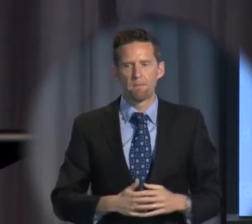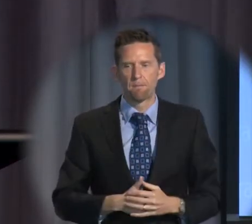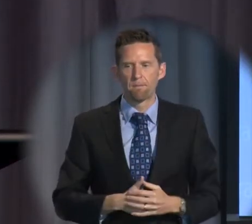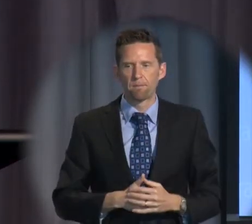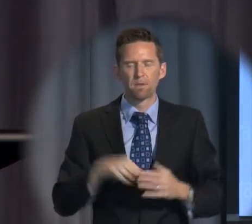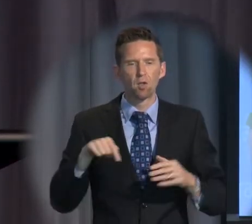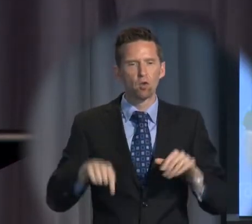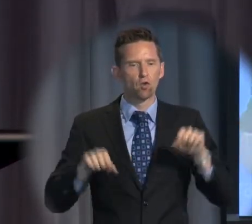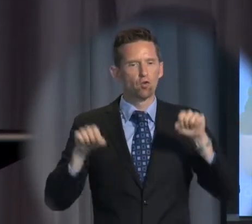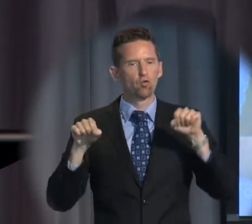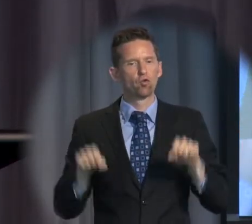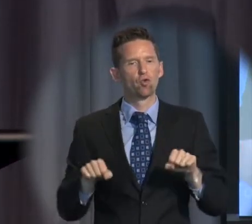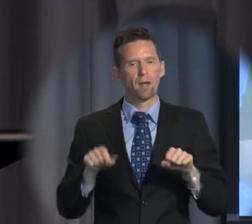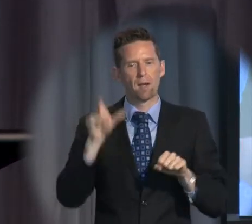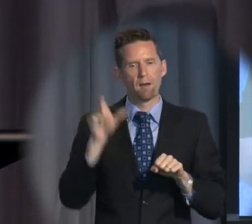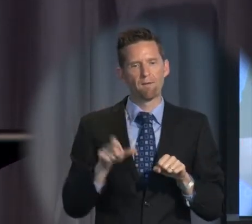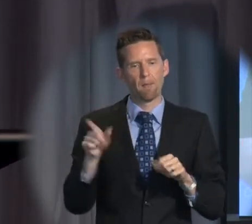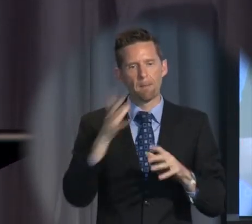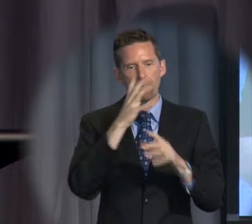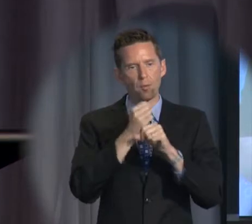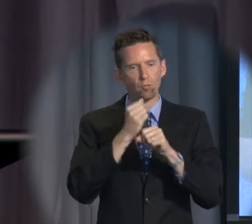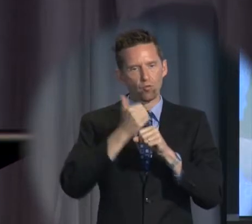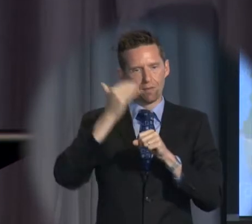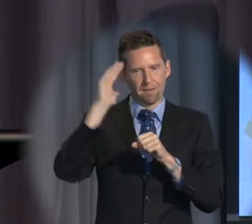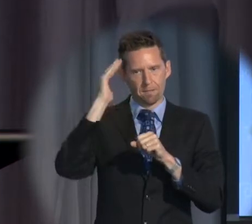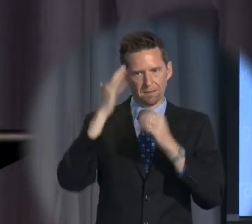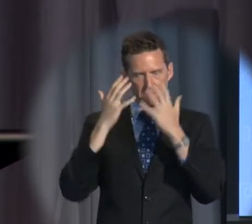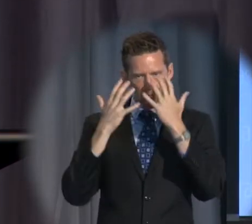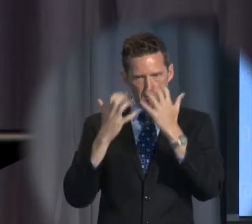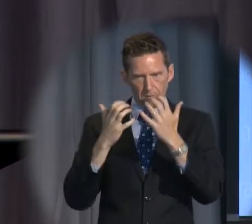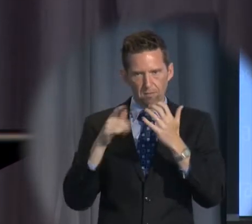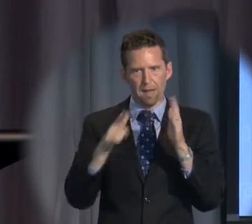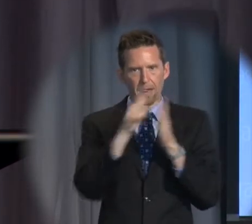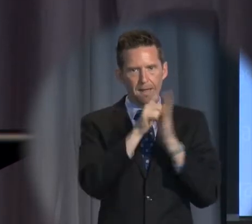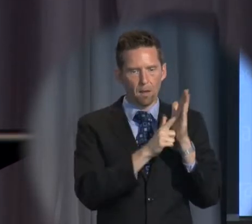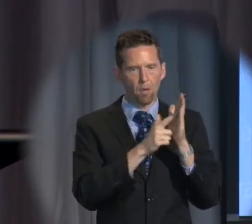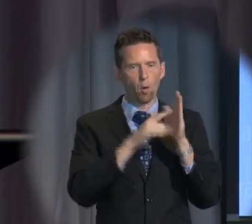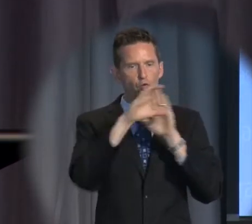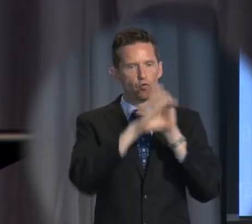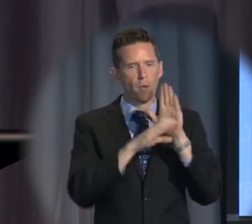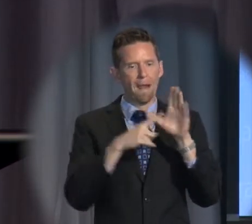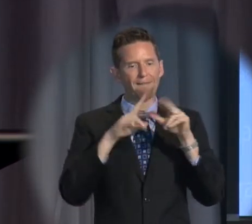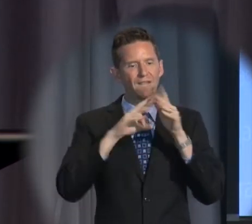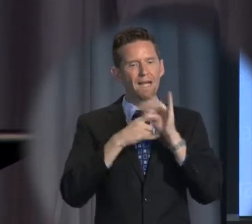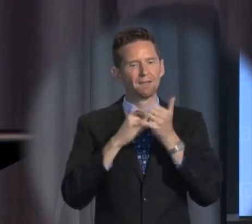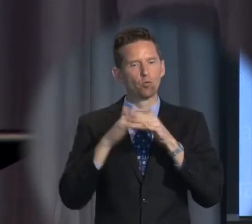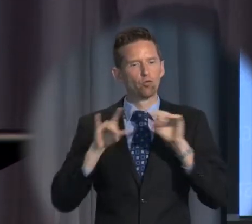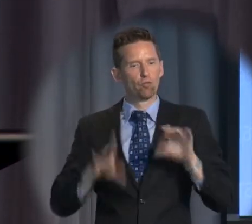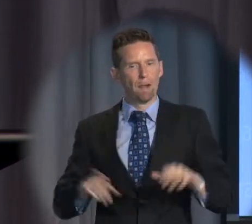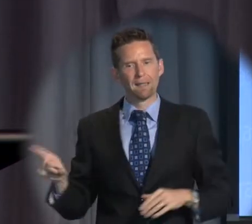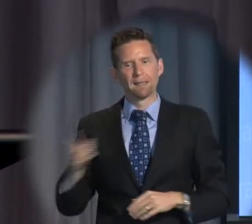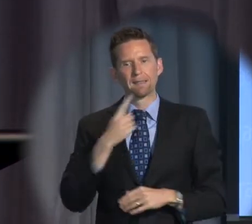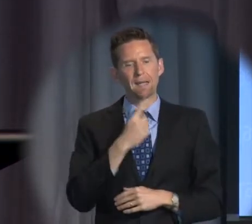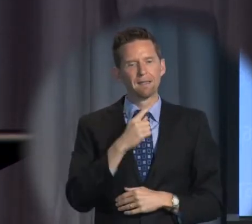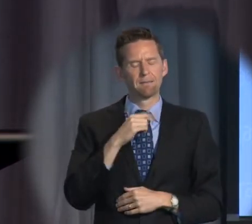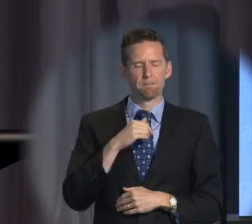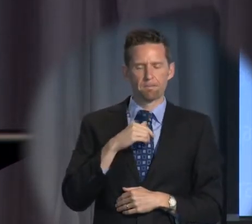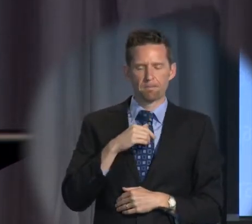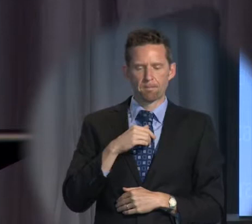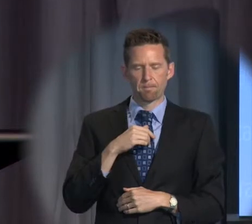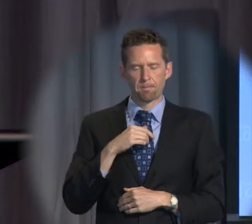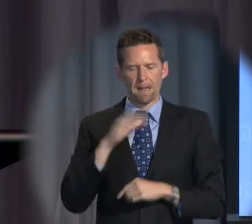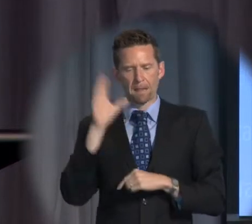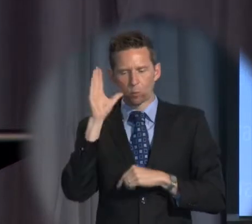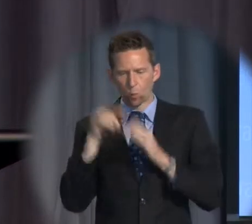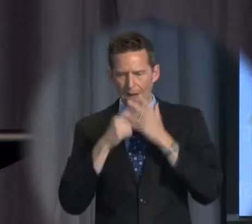the chair of the Parliamentary Committee on Legal and Constitutional Affairs in Australia said, listening to evidence, I might add,